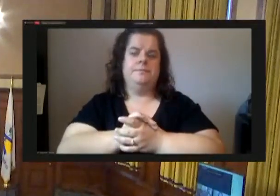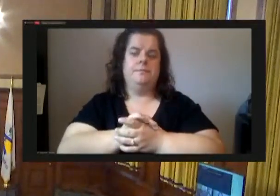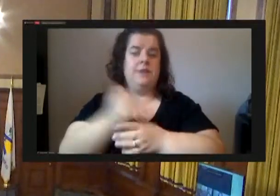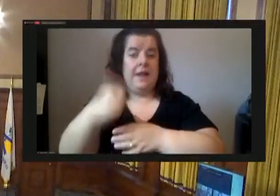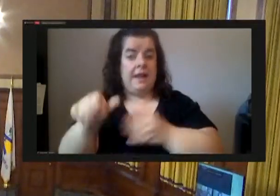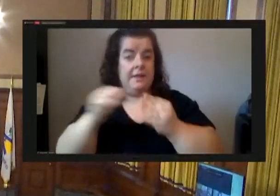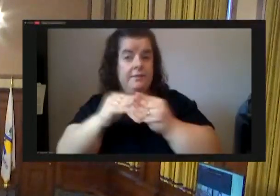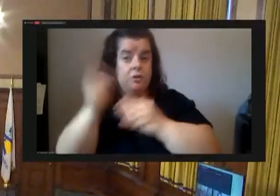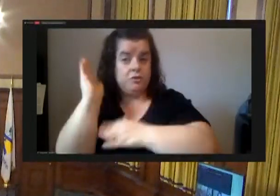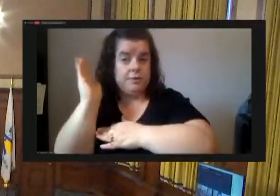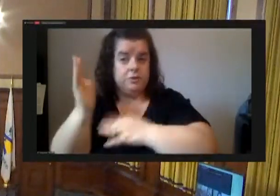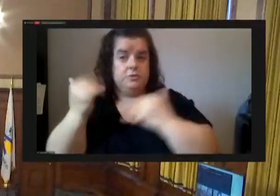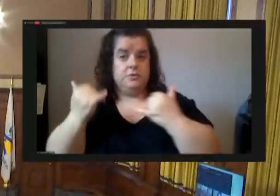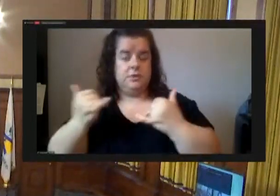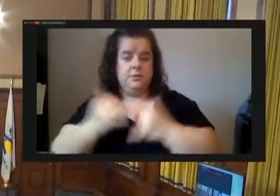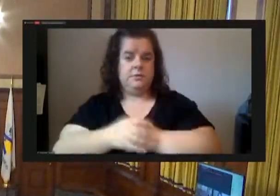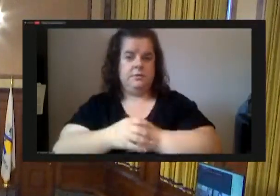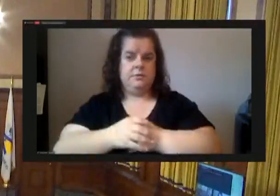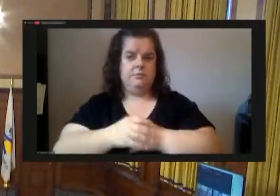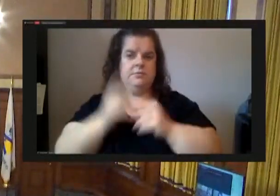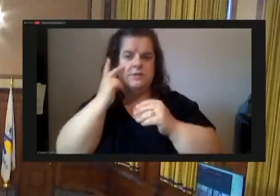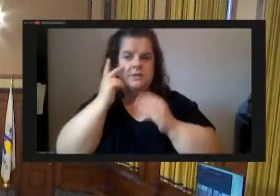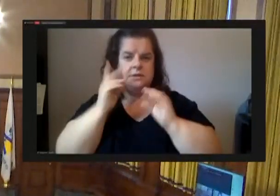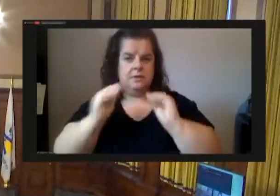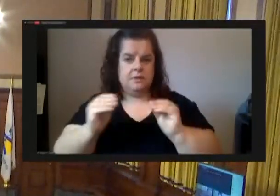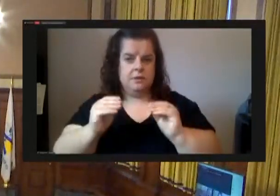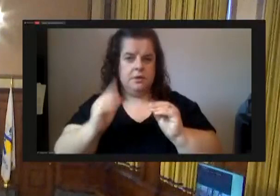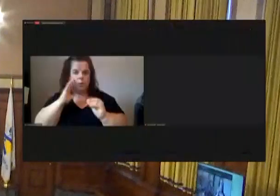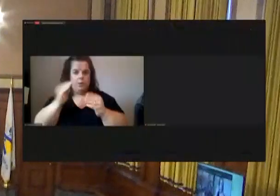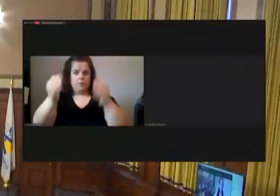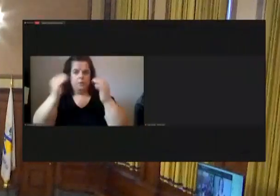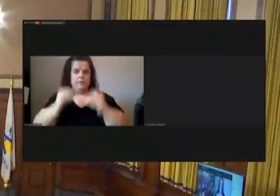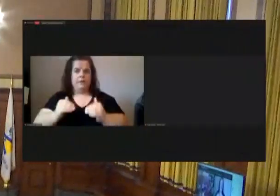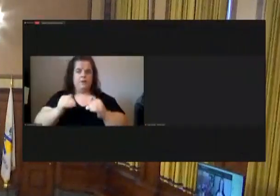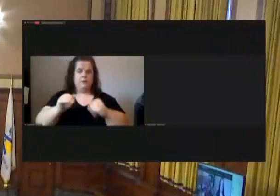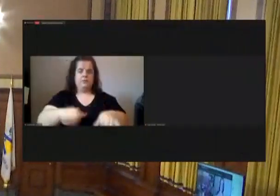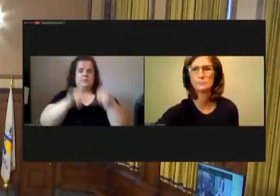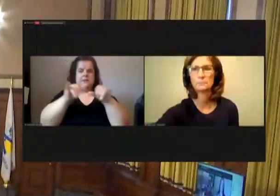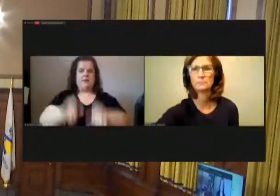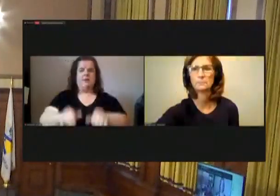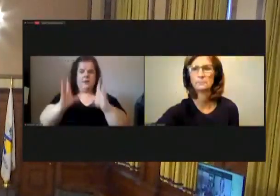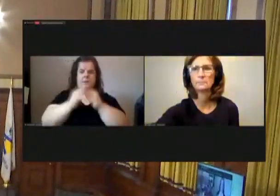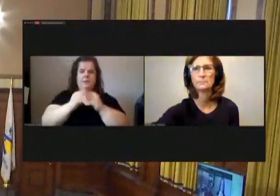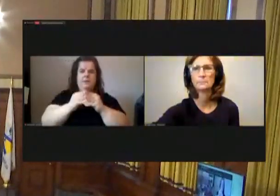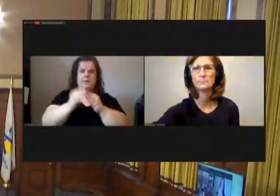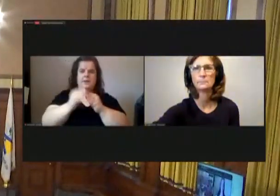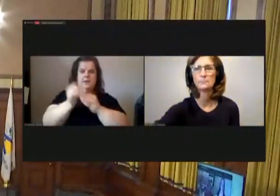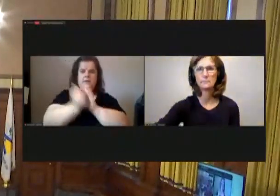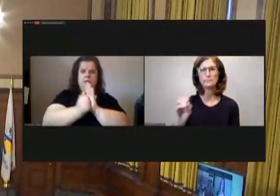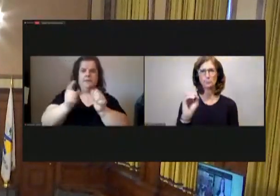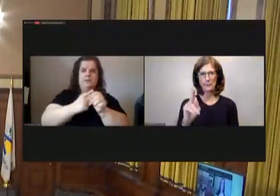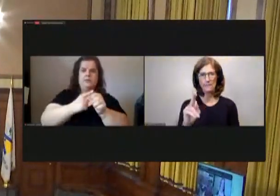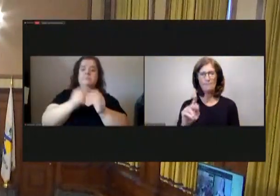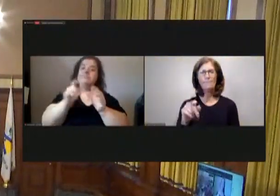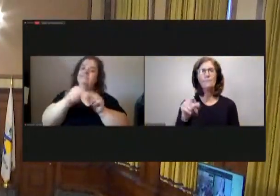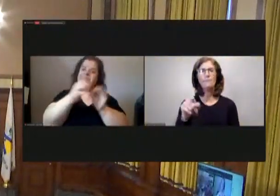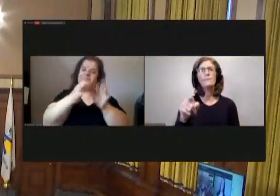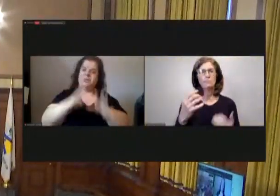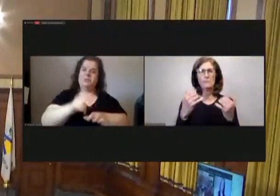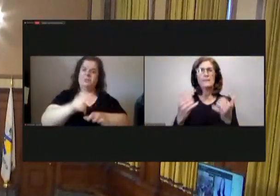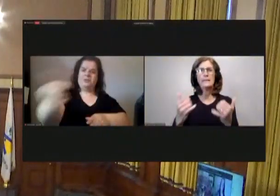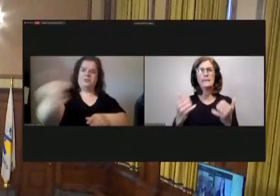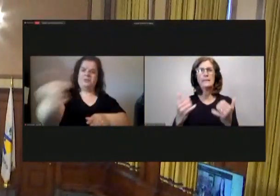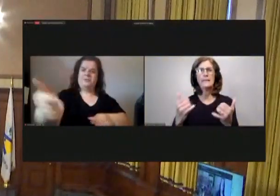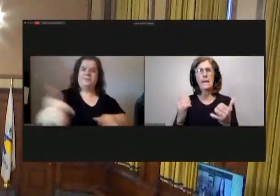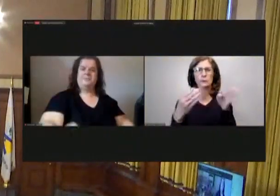seeing none we'll move on to our standing committee agenda our first committee of the day is finance and law which is chaired by